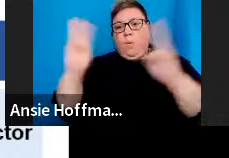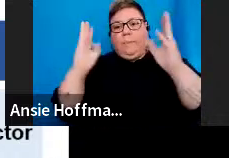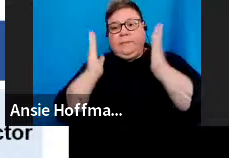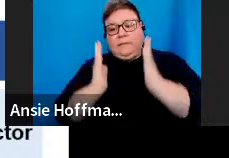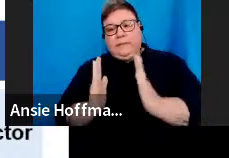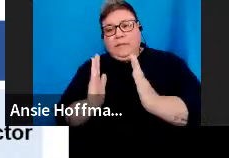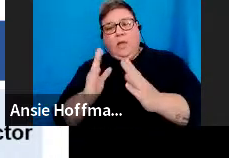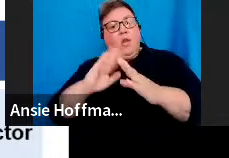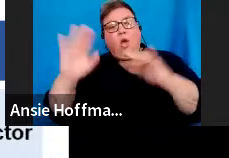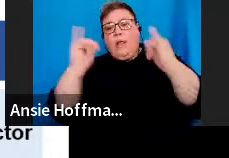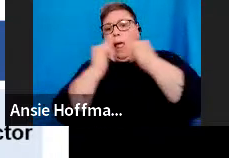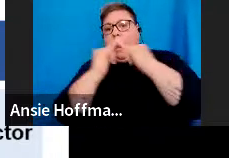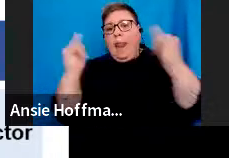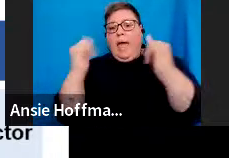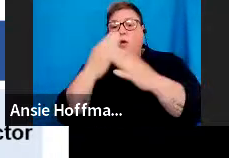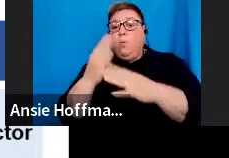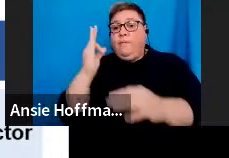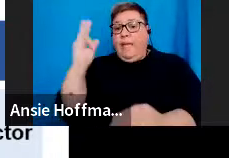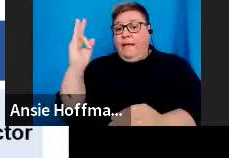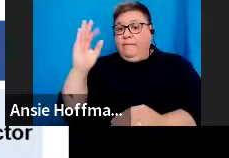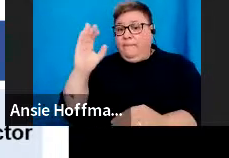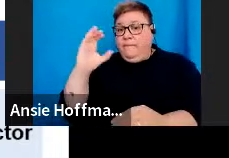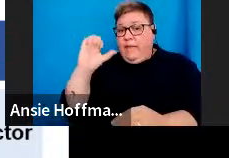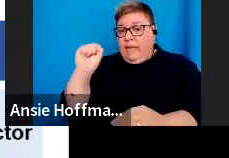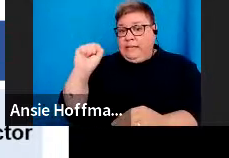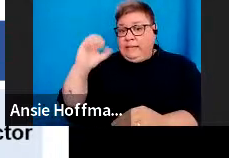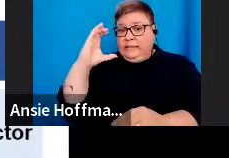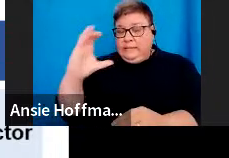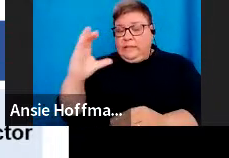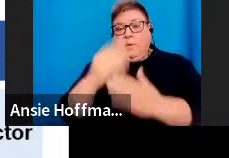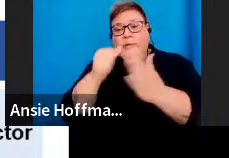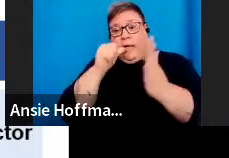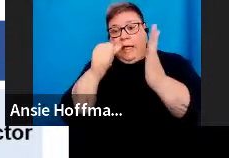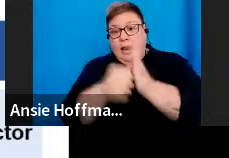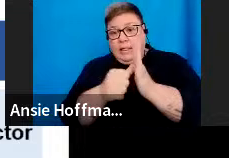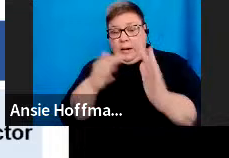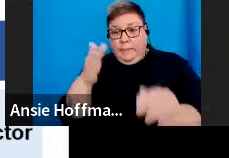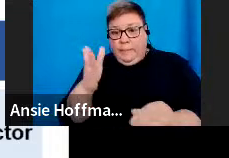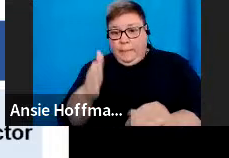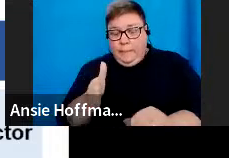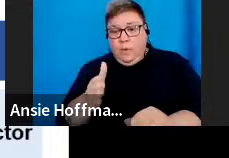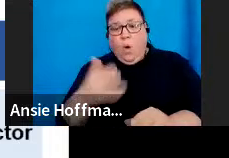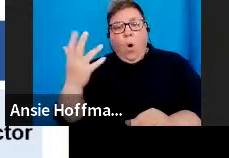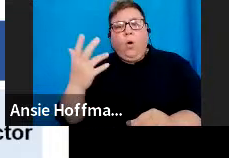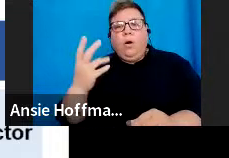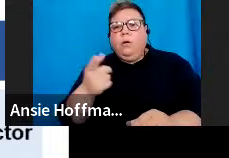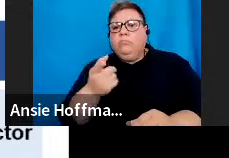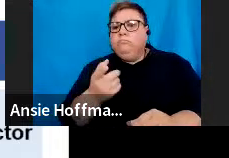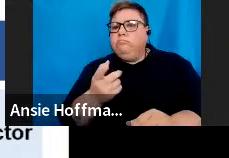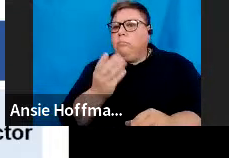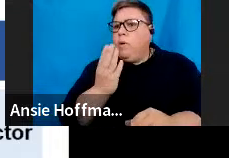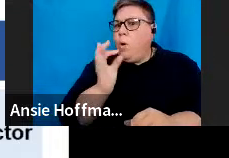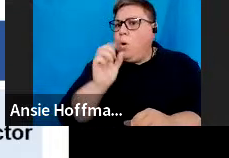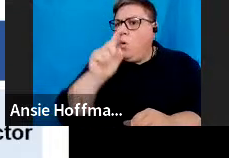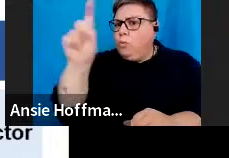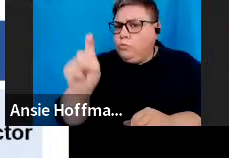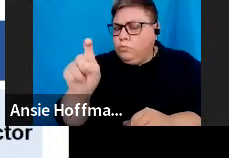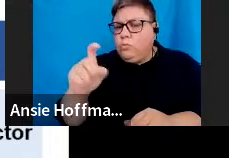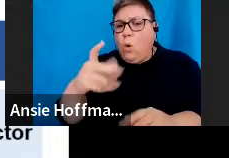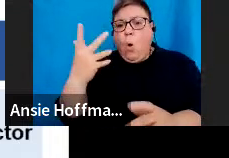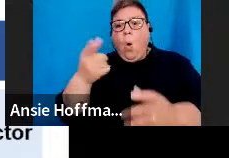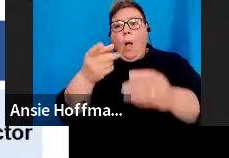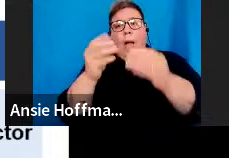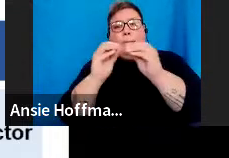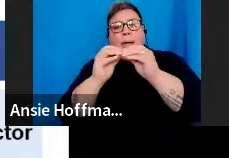aligned with the FSTA registration letter, a request to correct the spelling error must